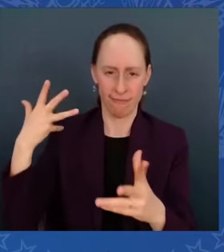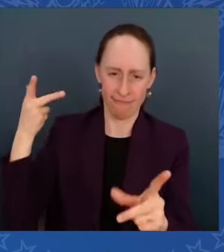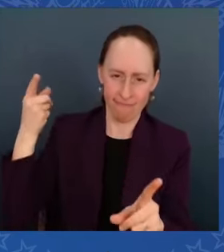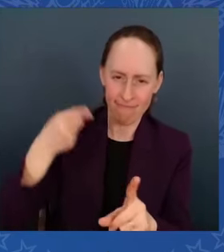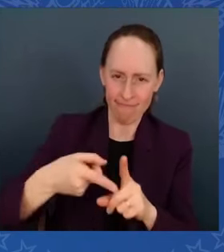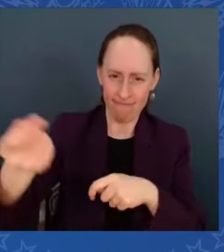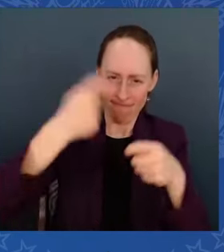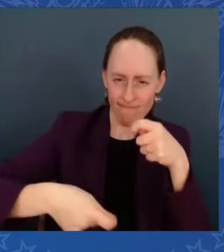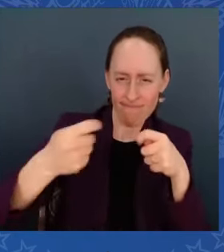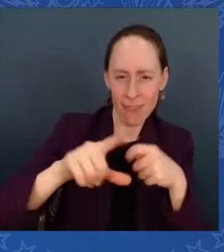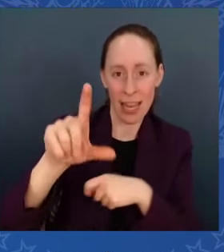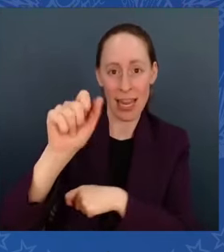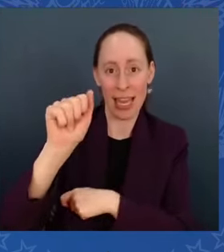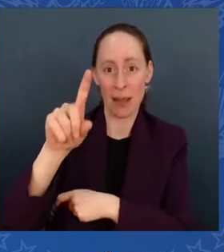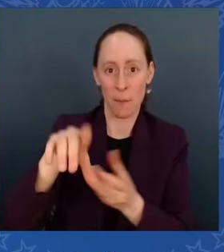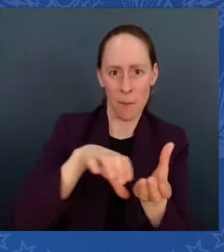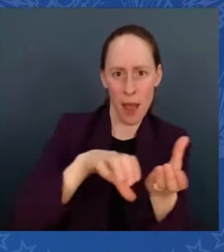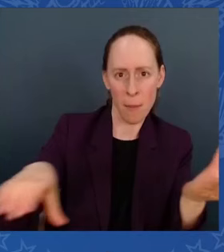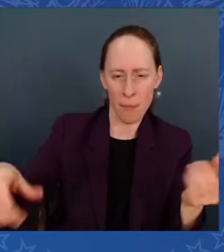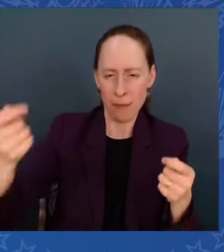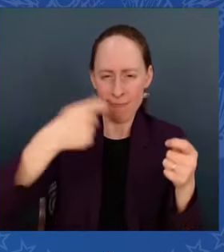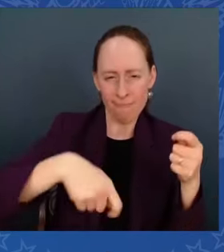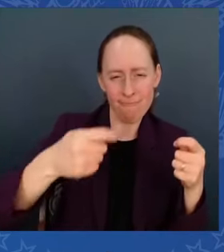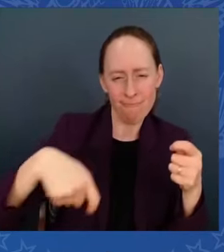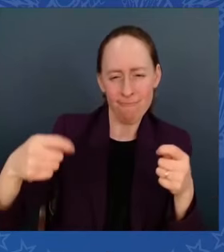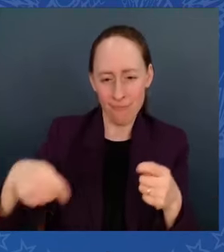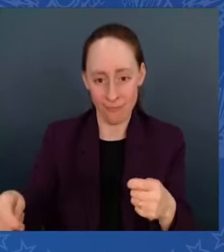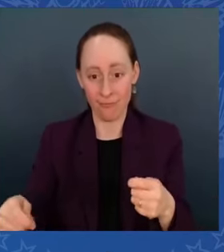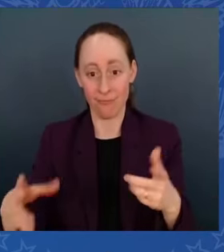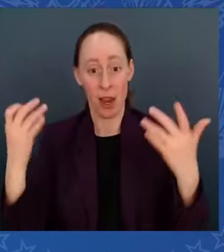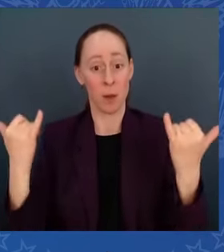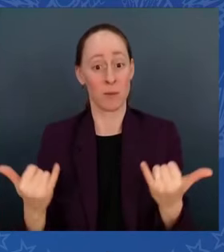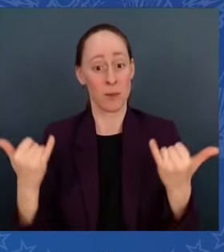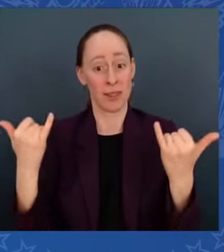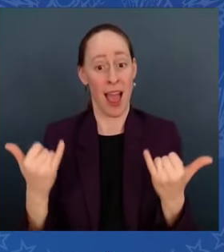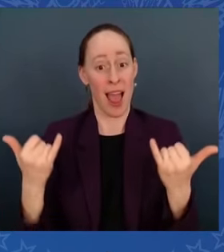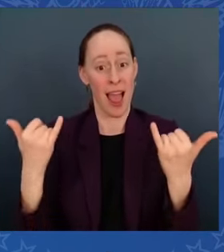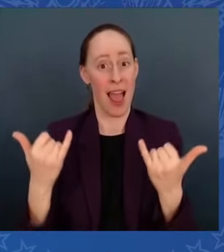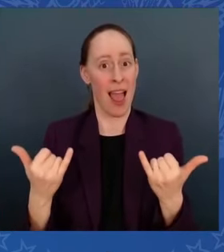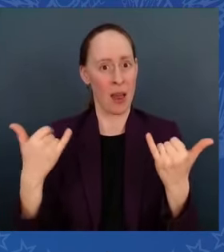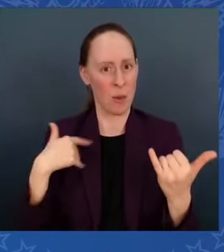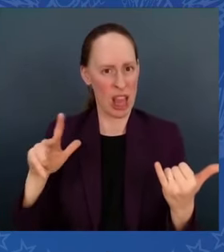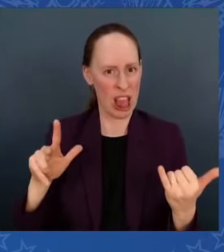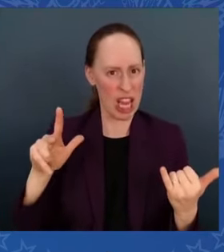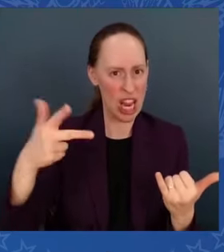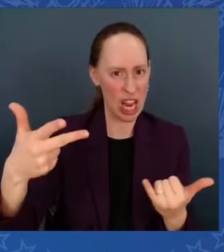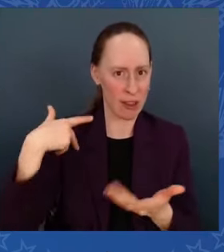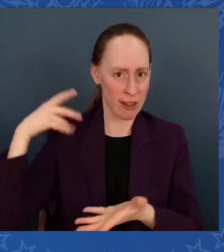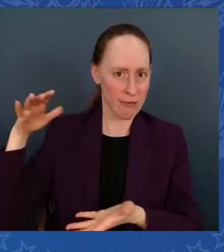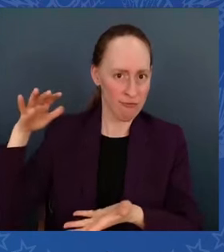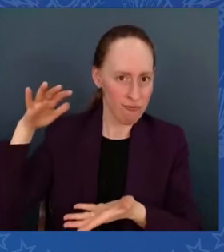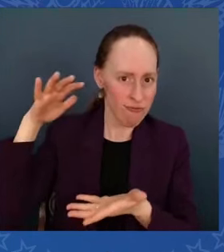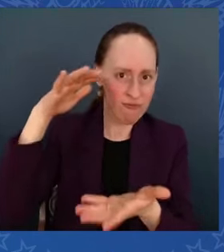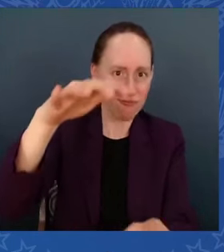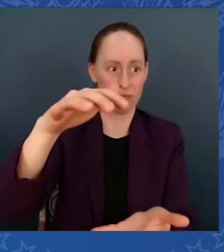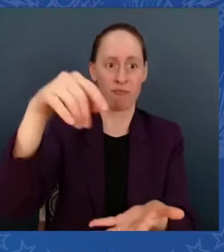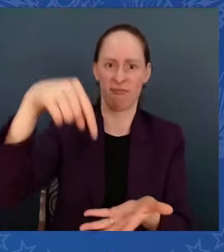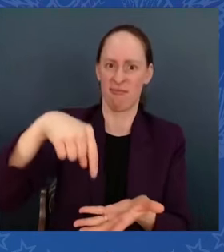we're releasing a third installment of that funding, an additional $3 billion nationwide, which will bring the total